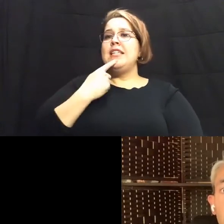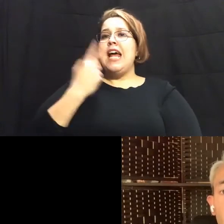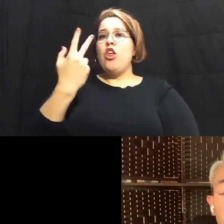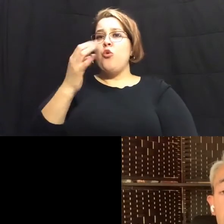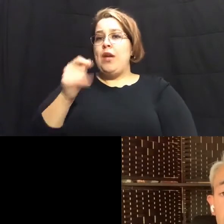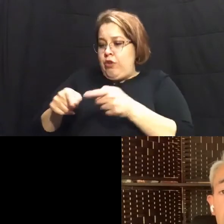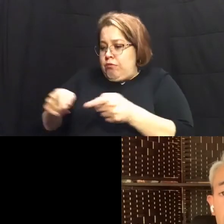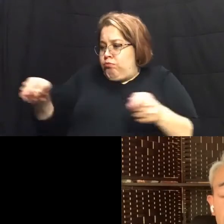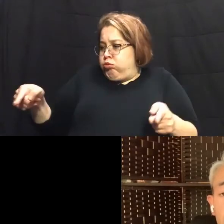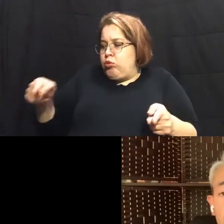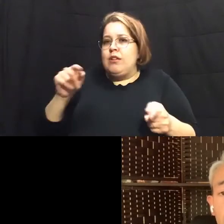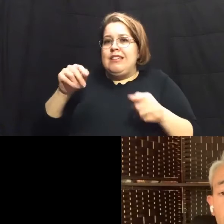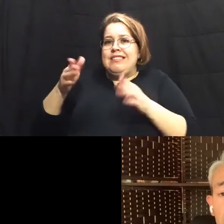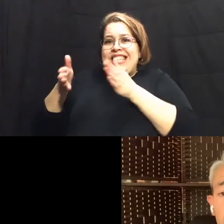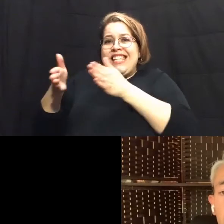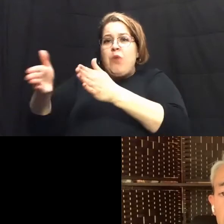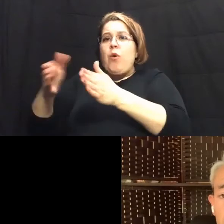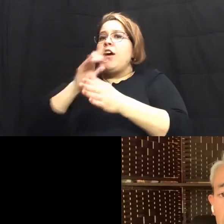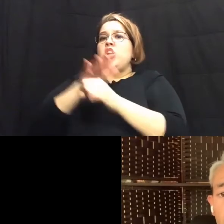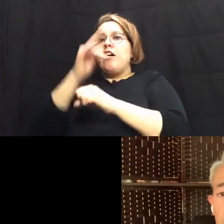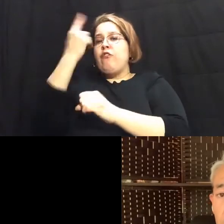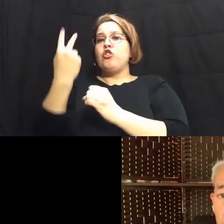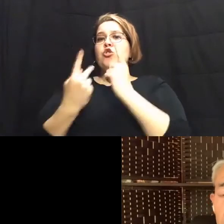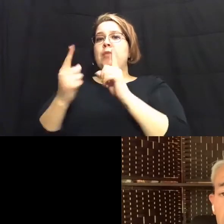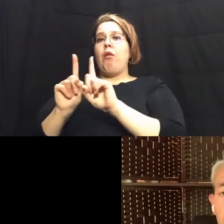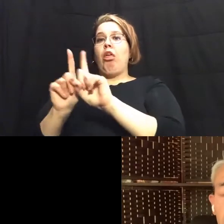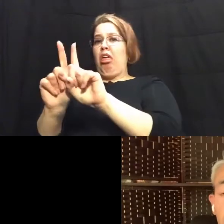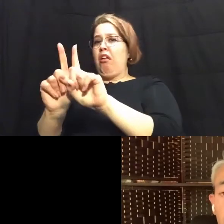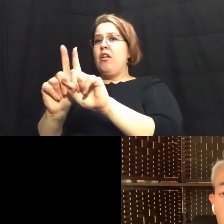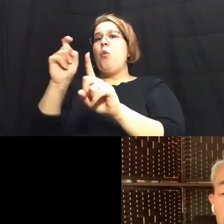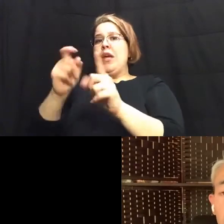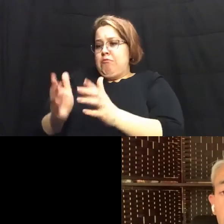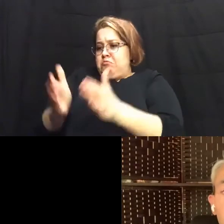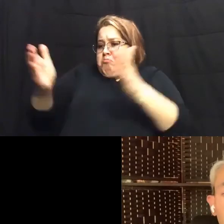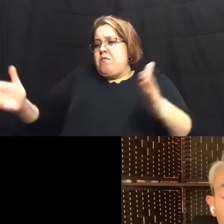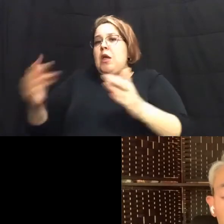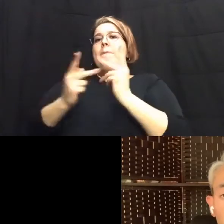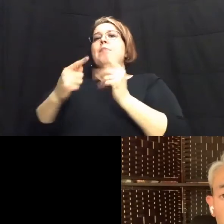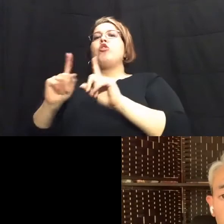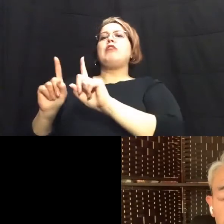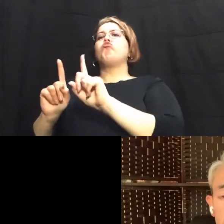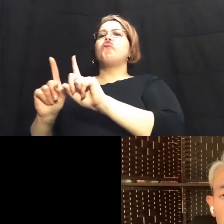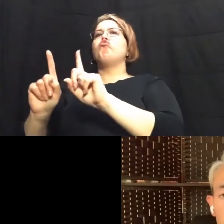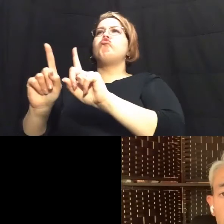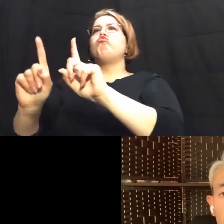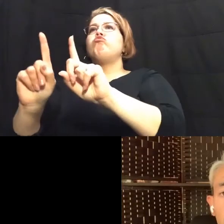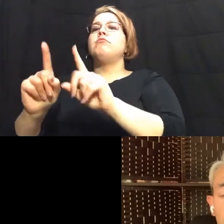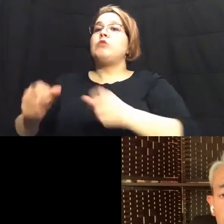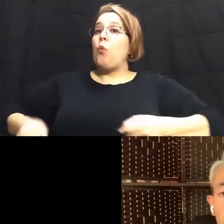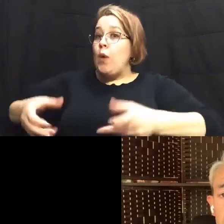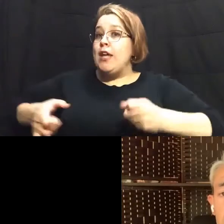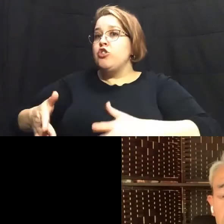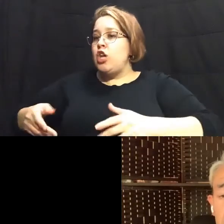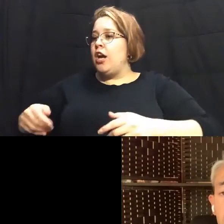for a couple to walk beside each other we have to build sidewalks that are large enough for people to walk down and for wheelchairs and other